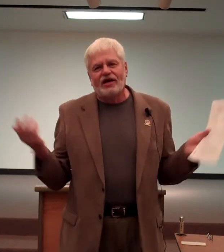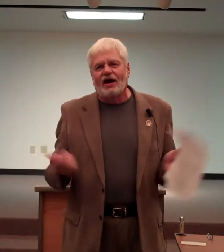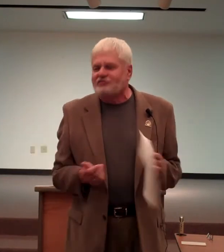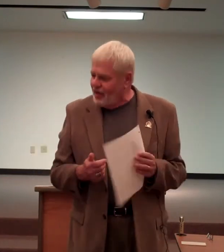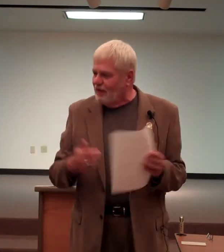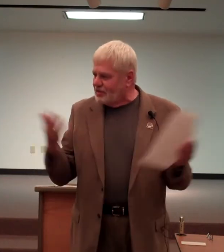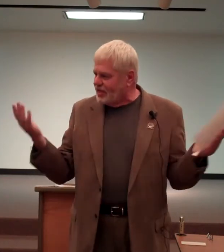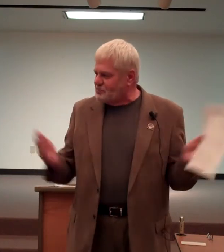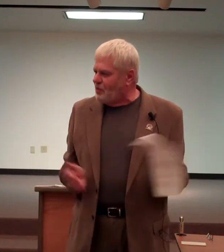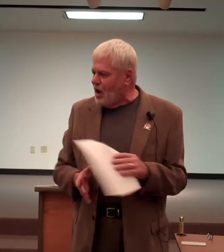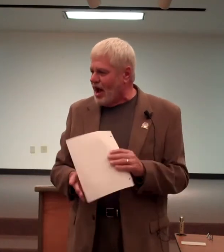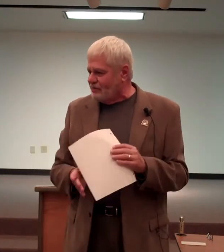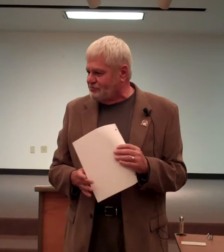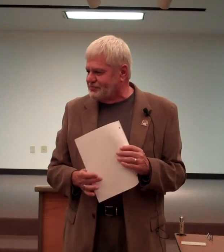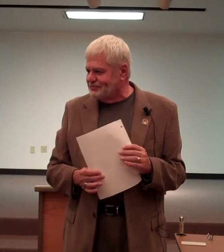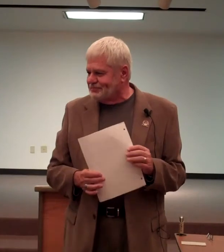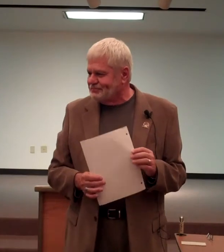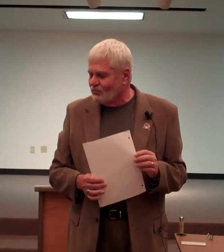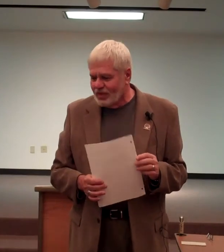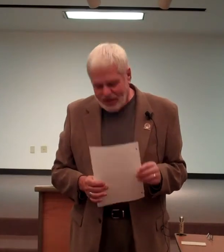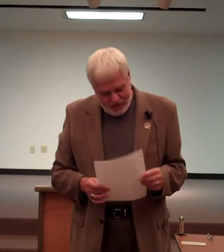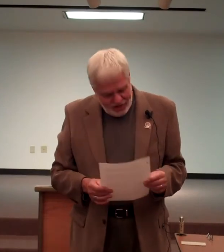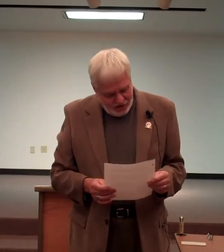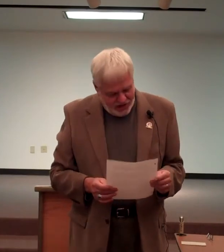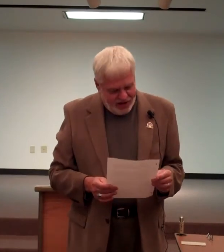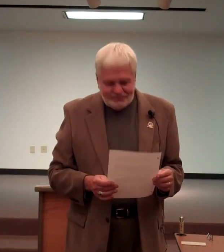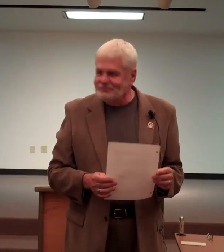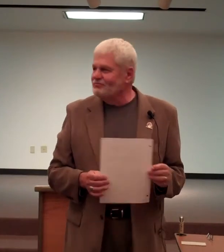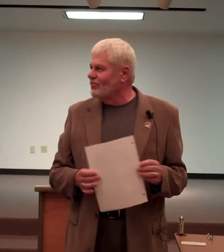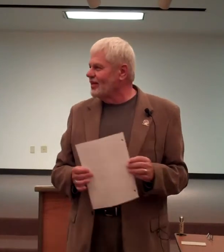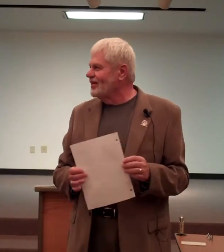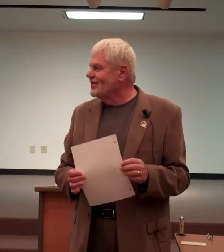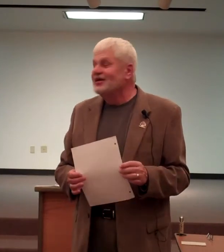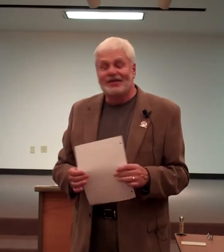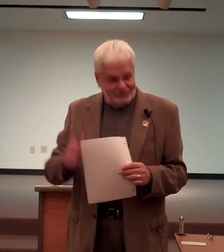And I said, well, take off the helmet. That's my wife. Okay.